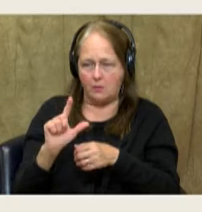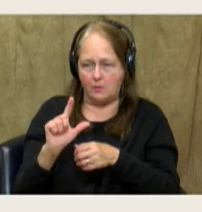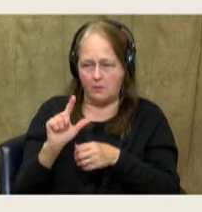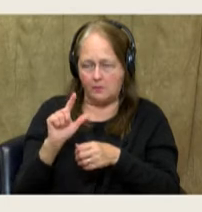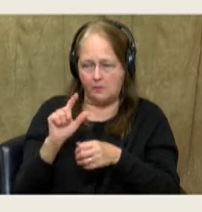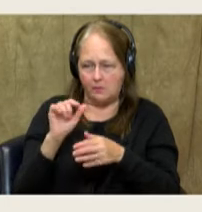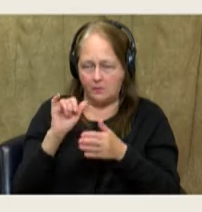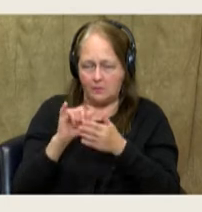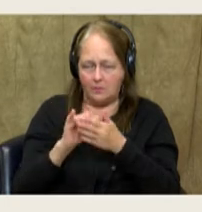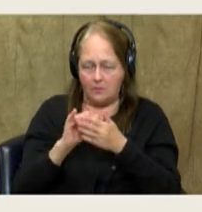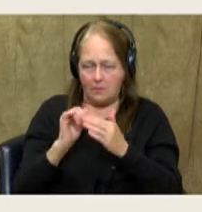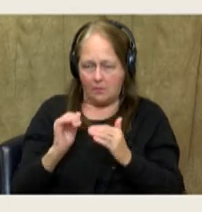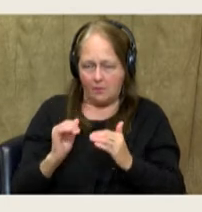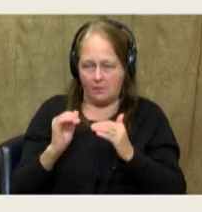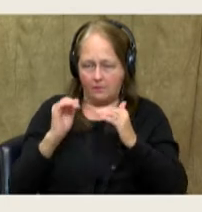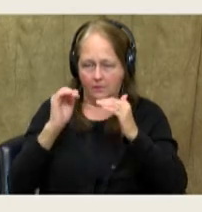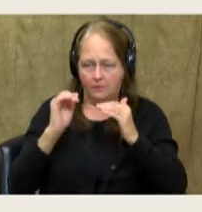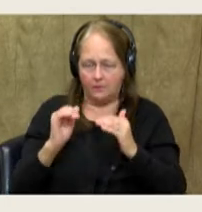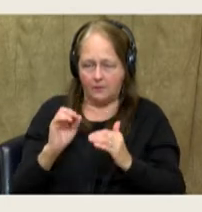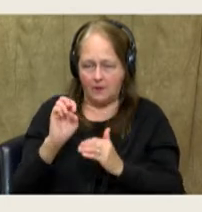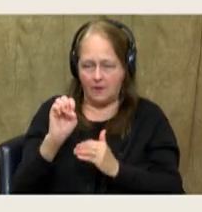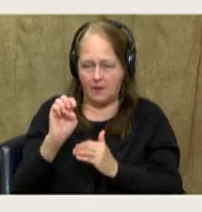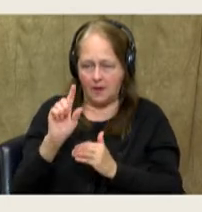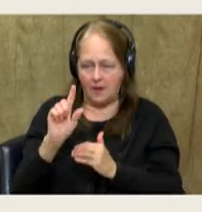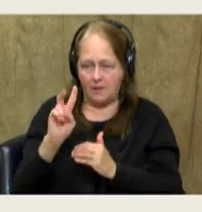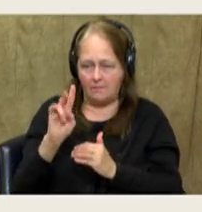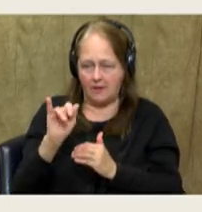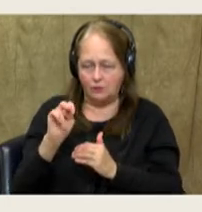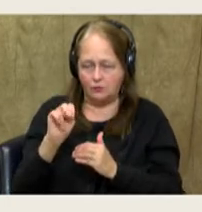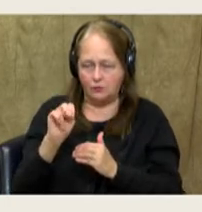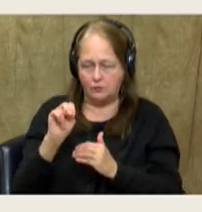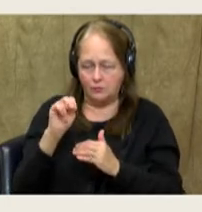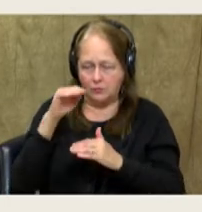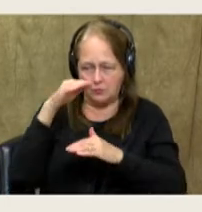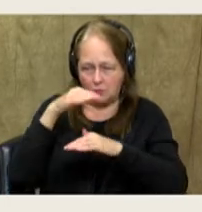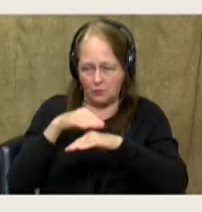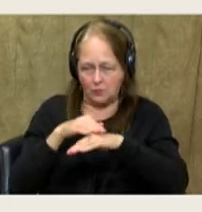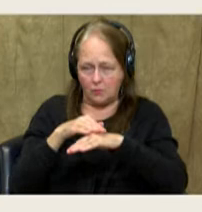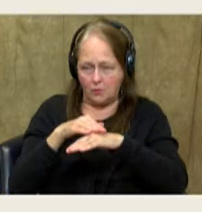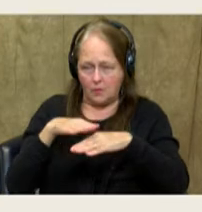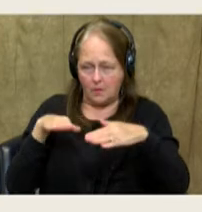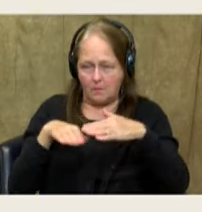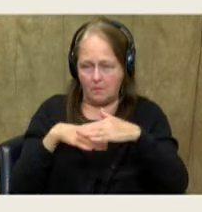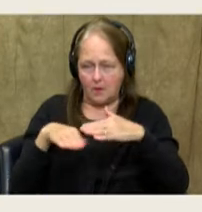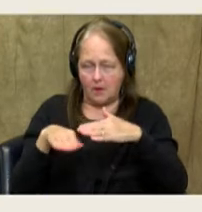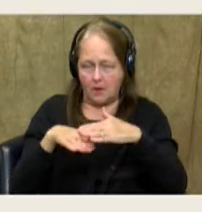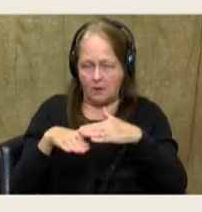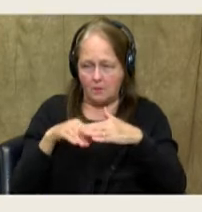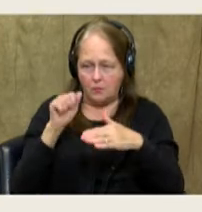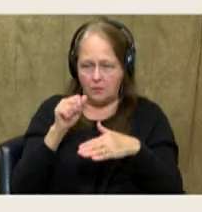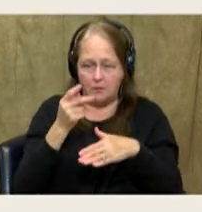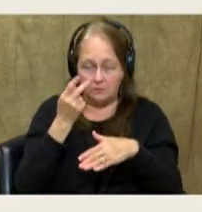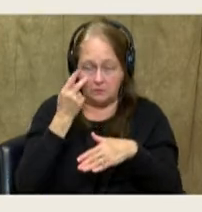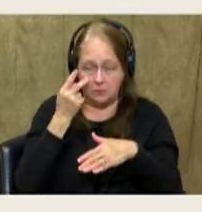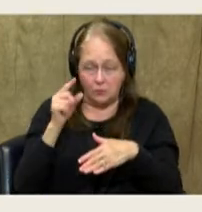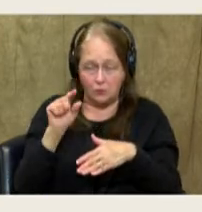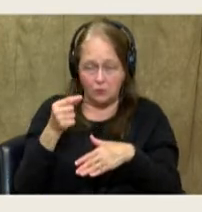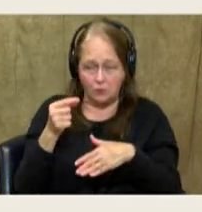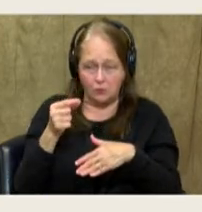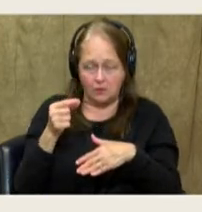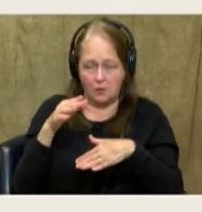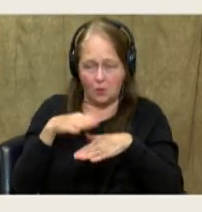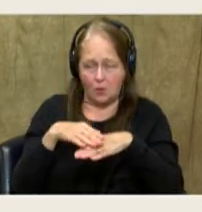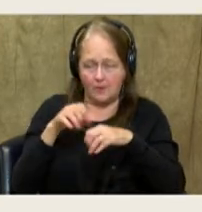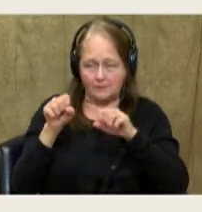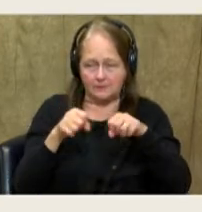Let's look at our elevation. If you look at the elevation scale at the bottom, you can tell that green is going to be at sea